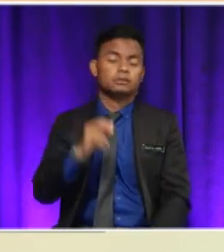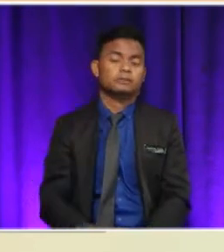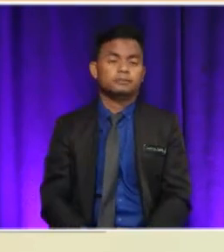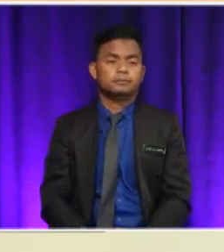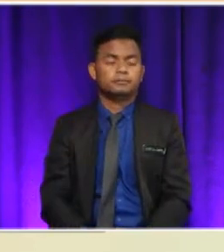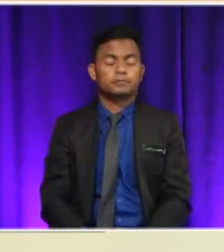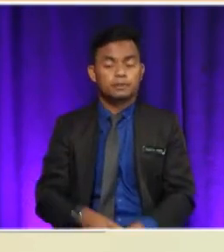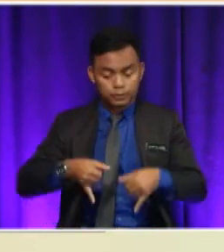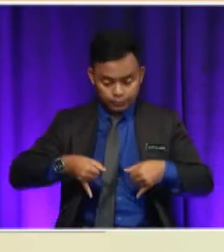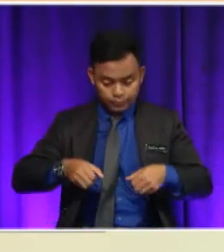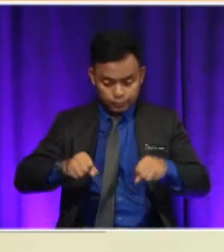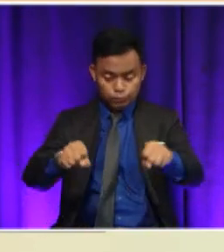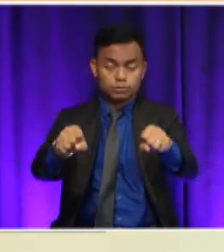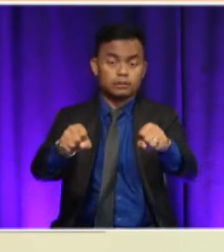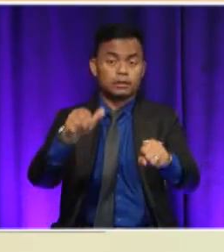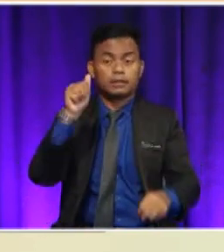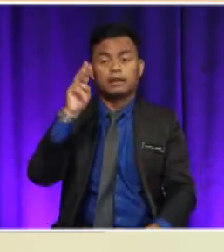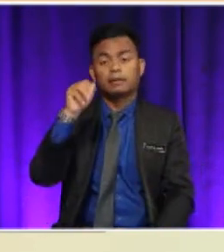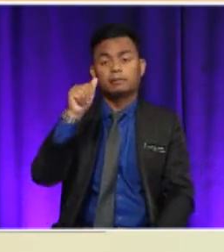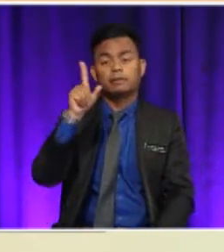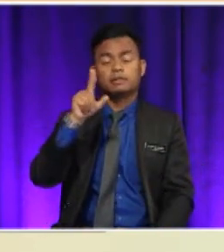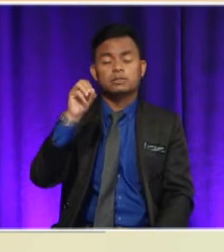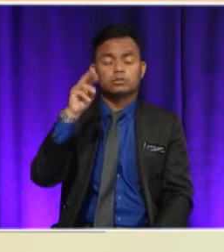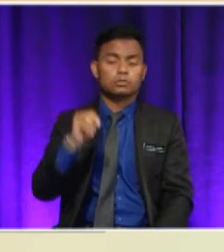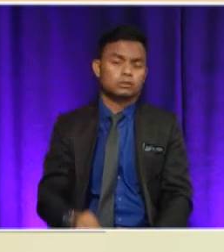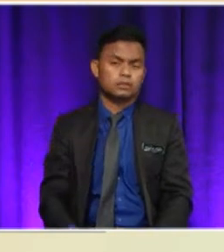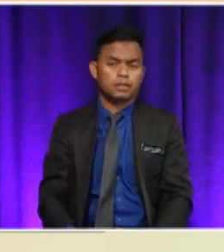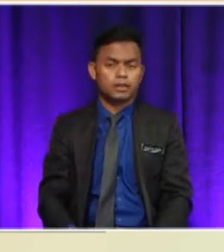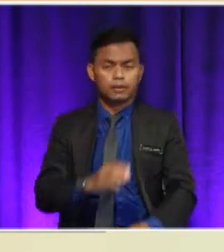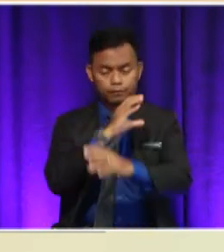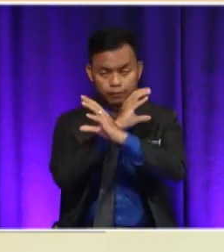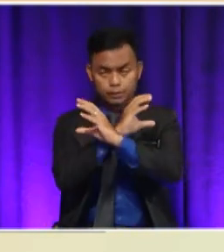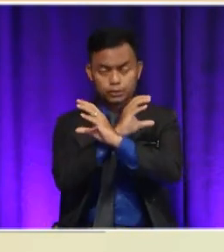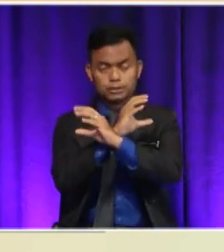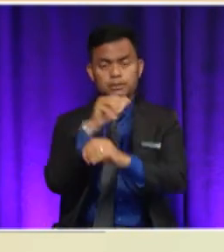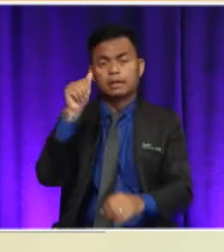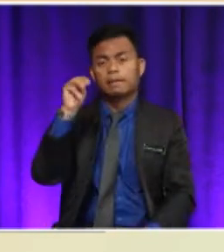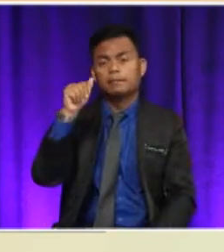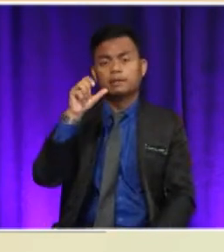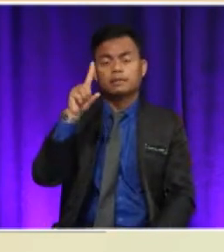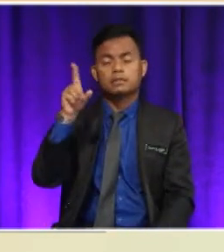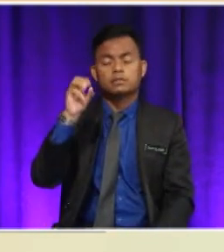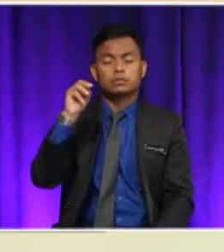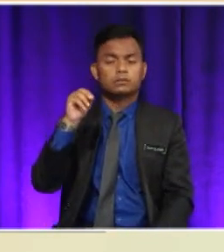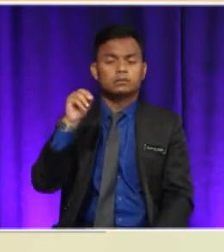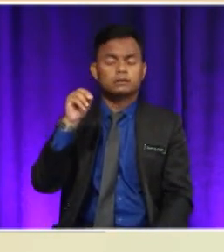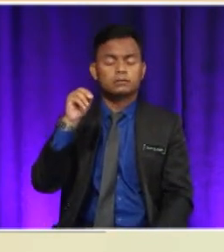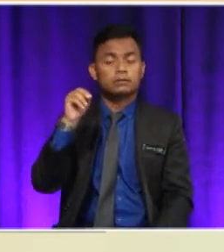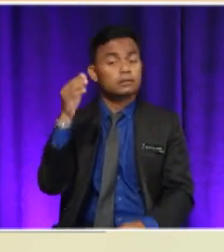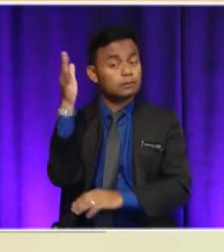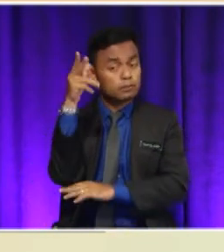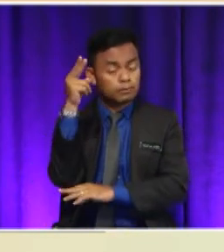River, B, Amazon Adventure, one man tries to save the rainforest, and C,